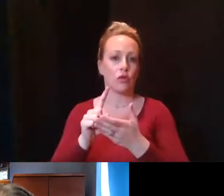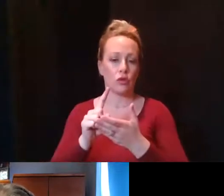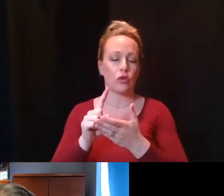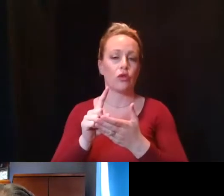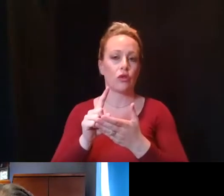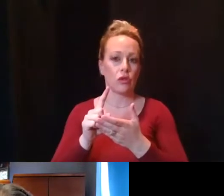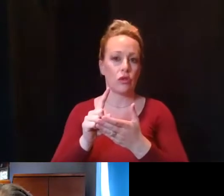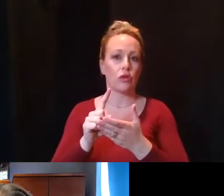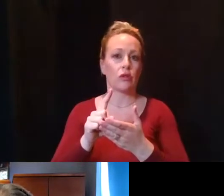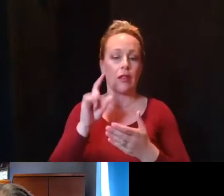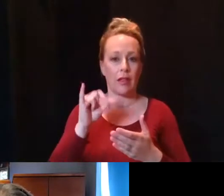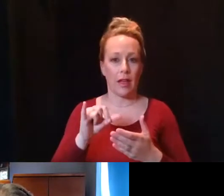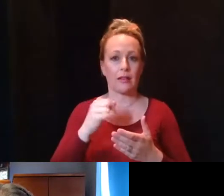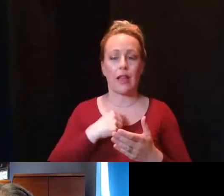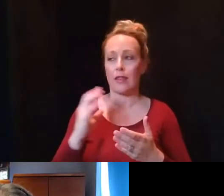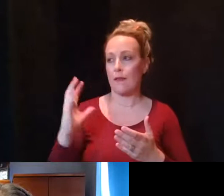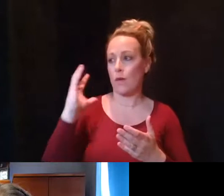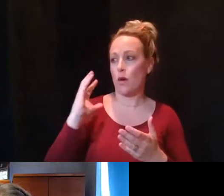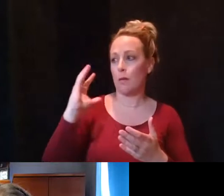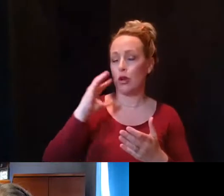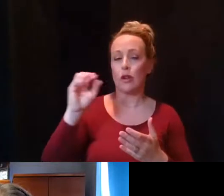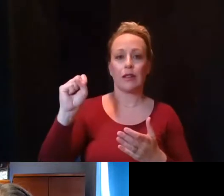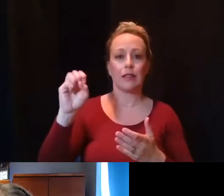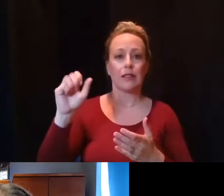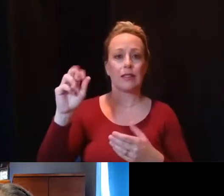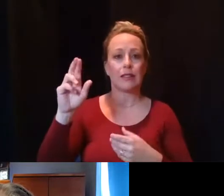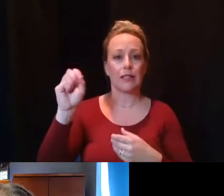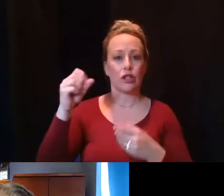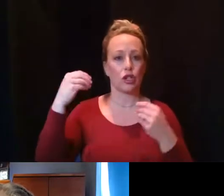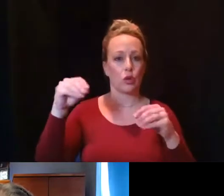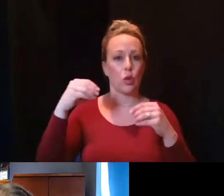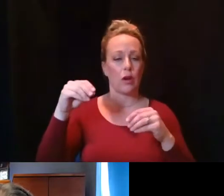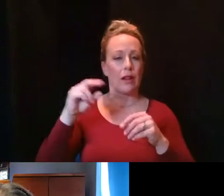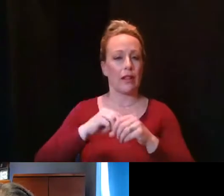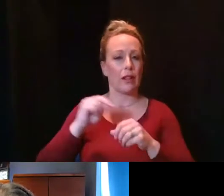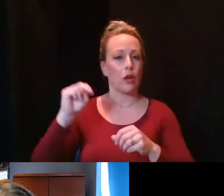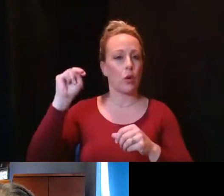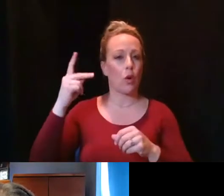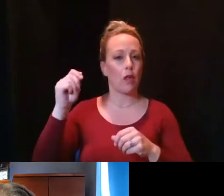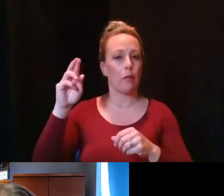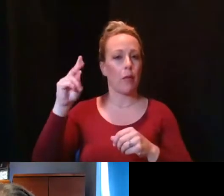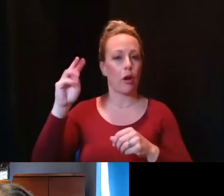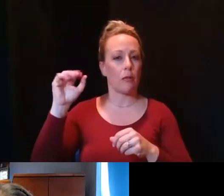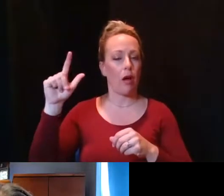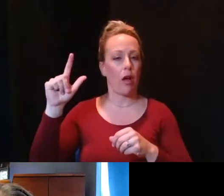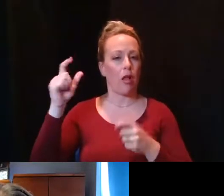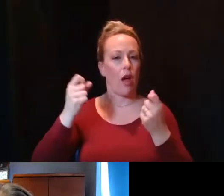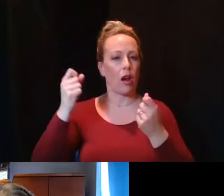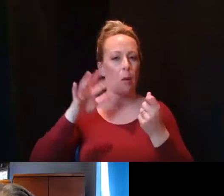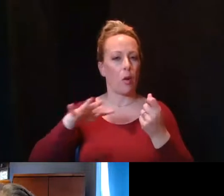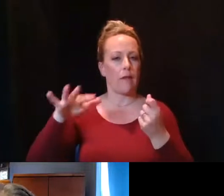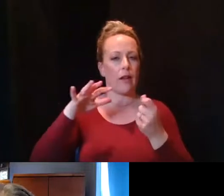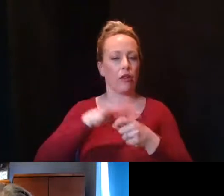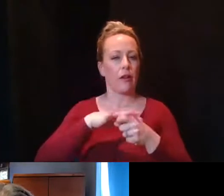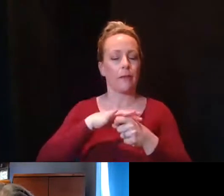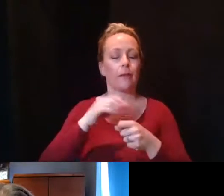at the former Sears store at the North Park Mall in the automotive area. You do have to go online